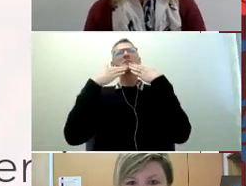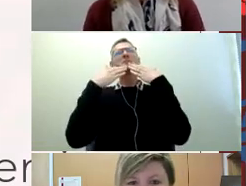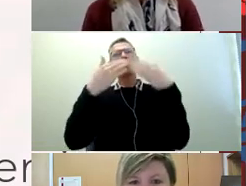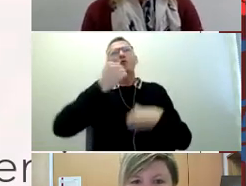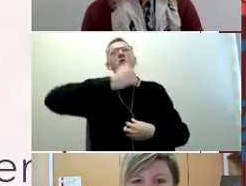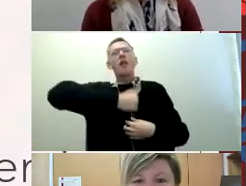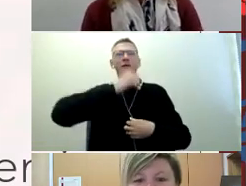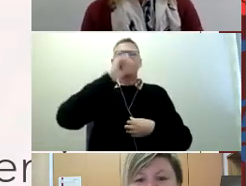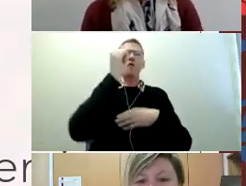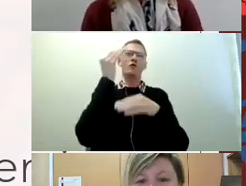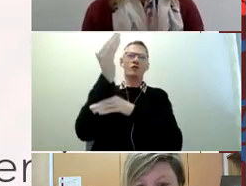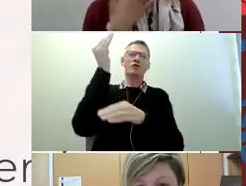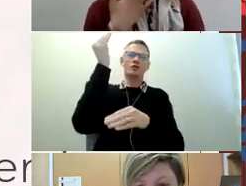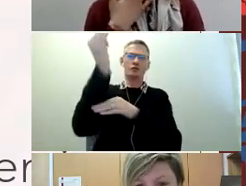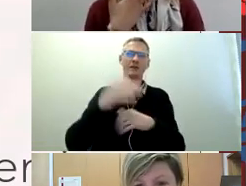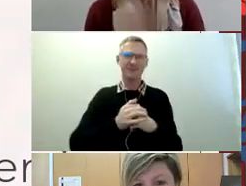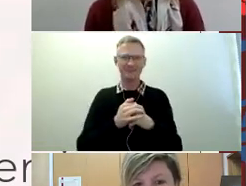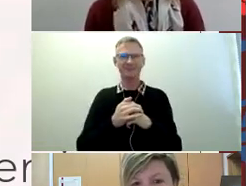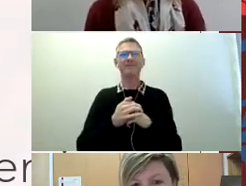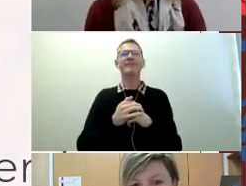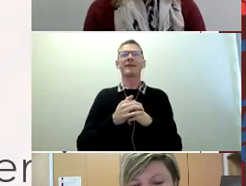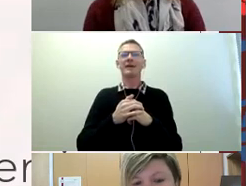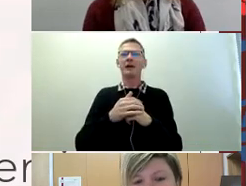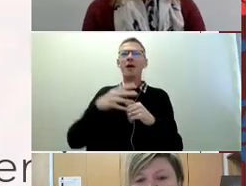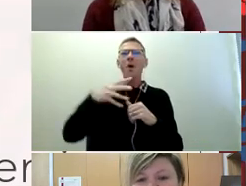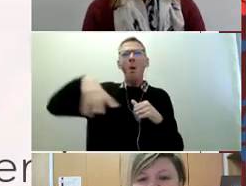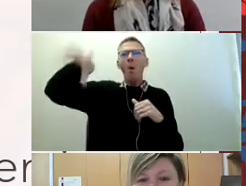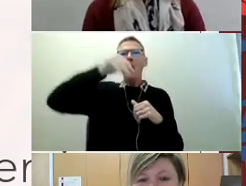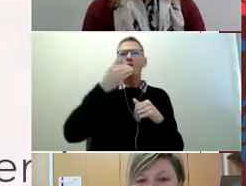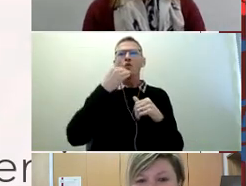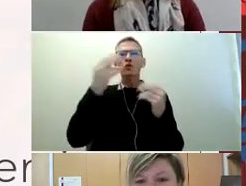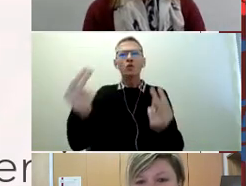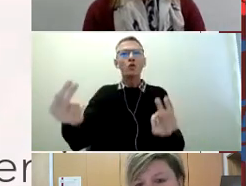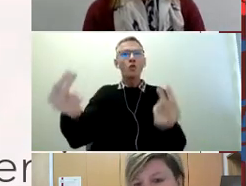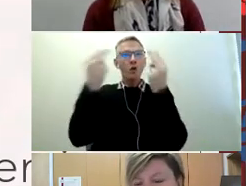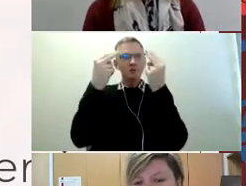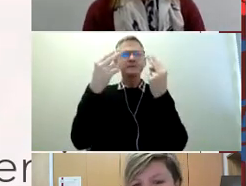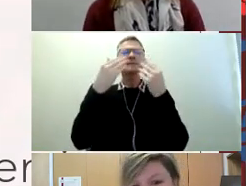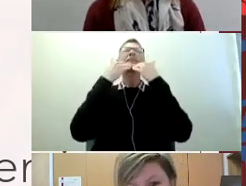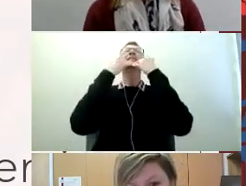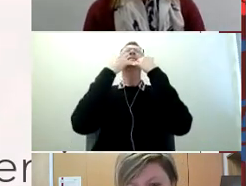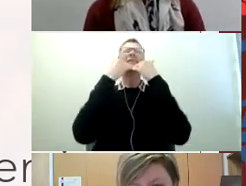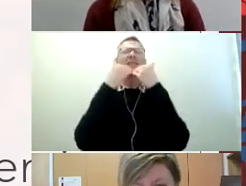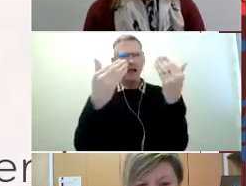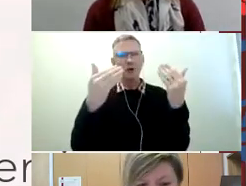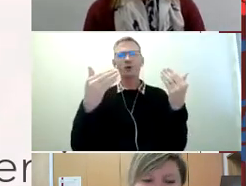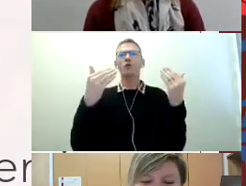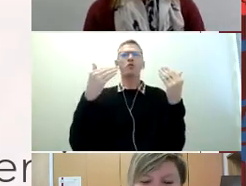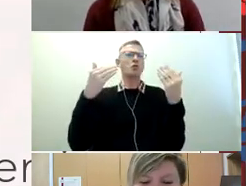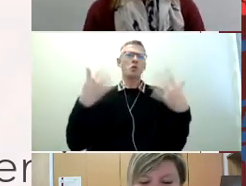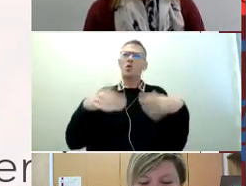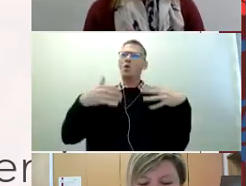thank you to everyone that has been listening um this is uh I think it was a successful zoom session